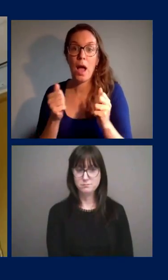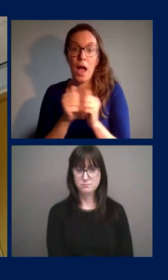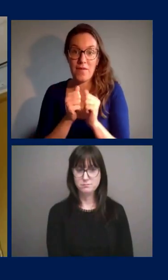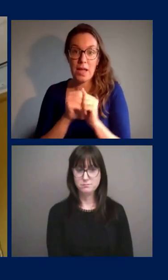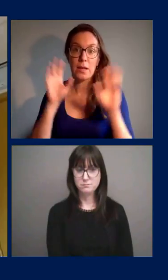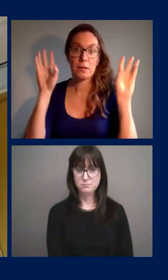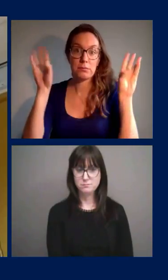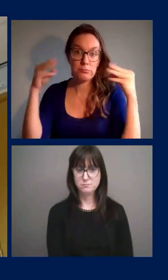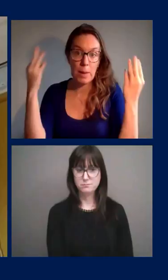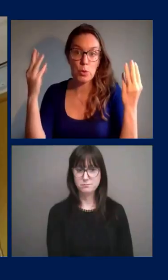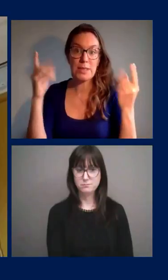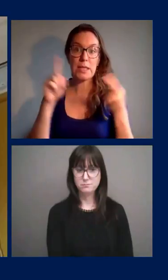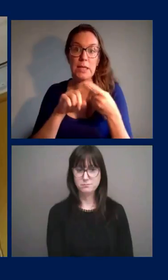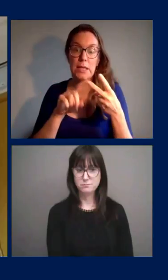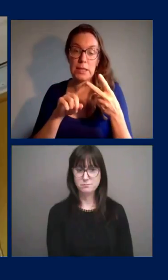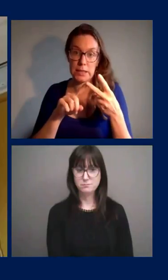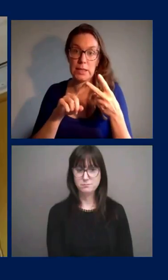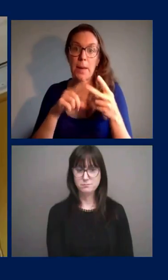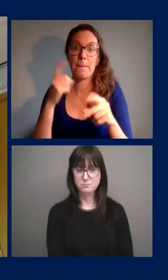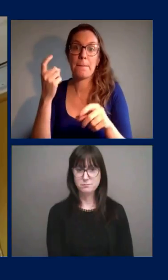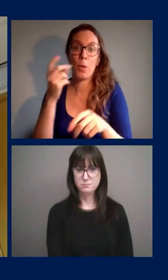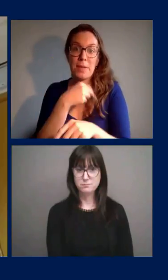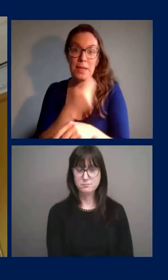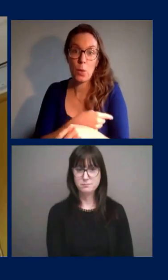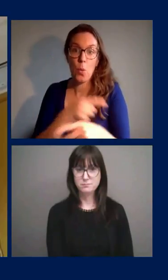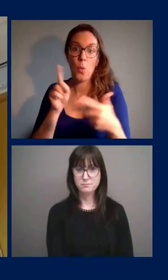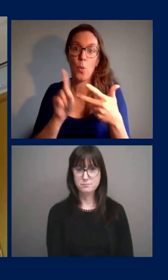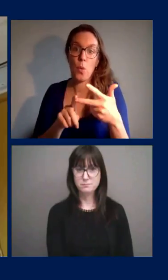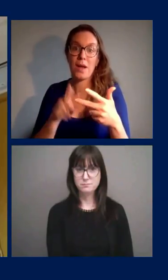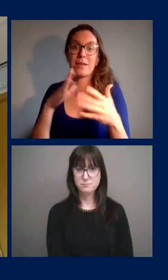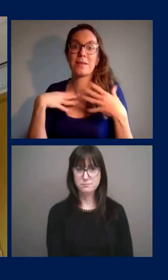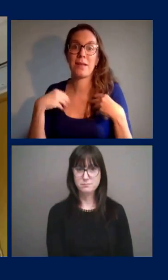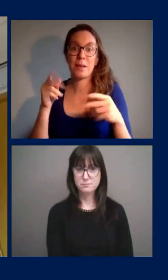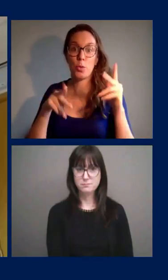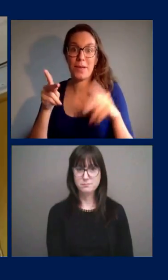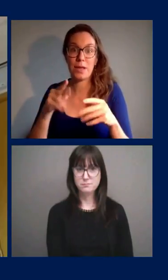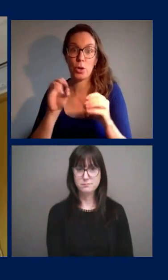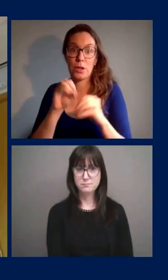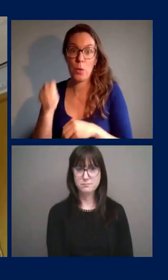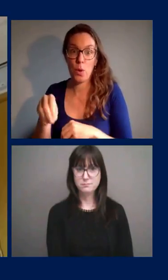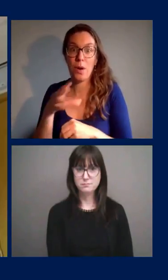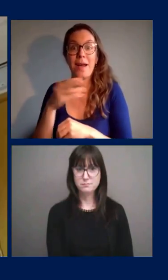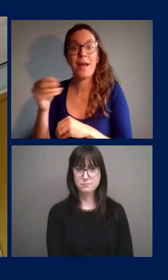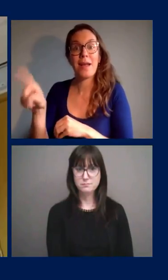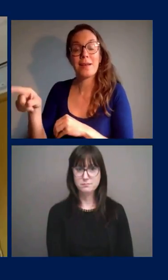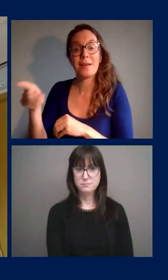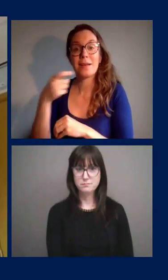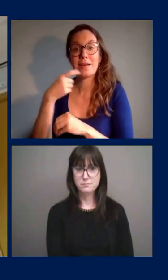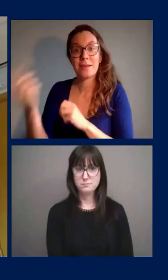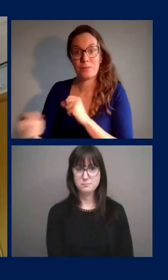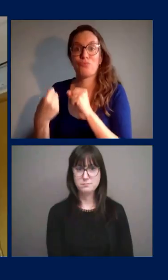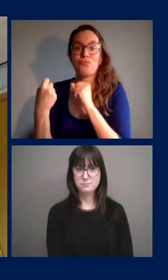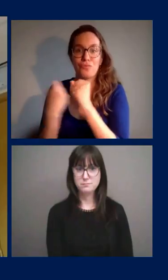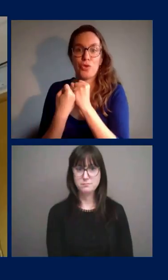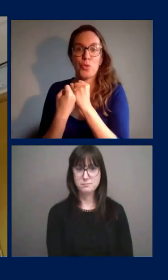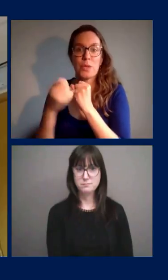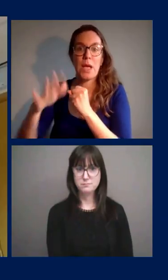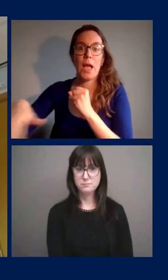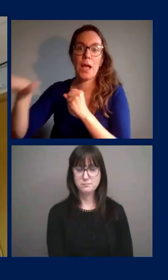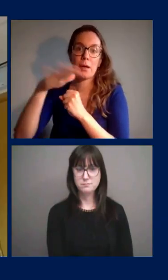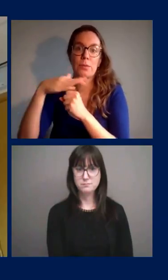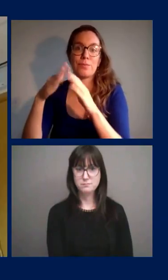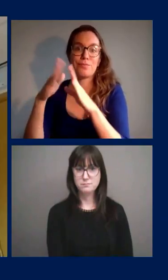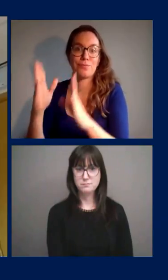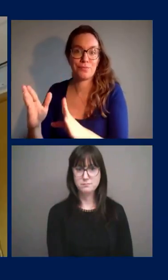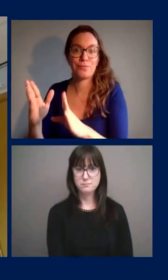and um the public health and uh and the support of the foyer of long period